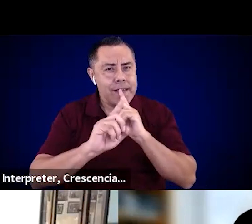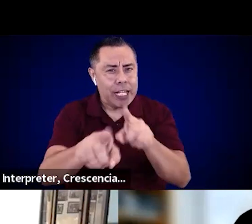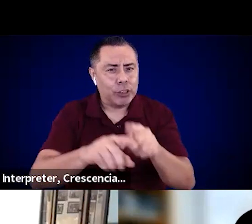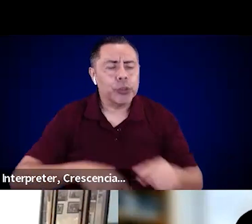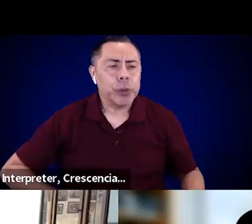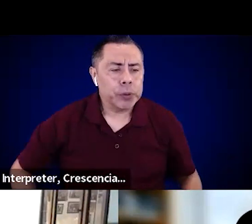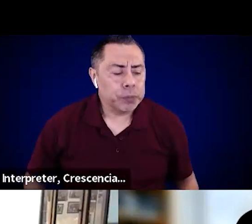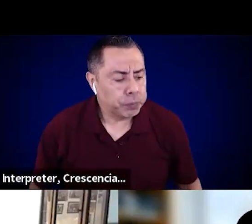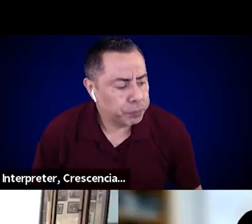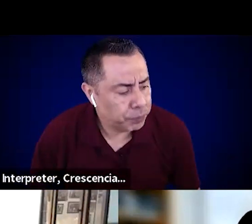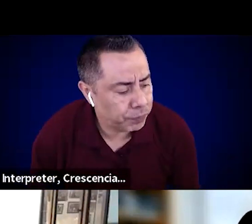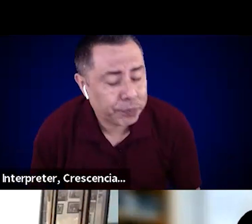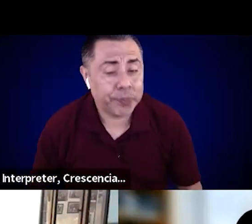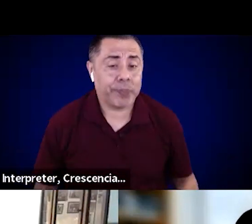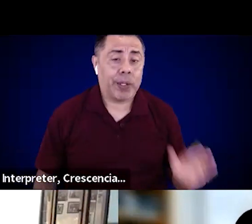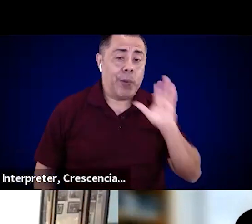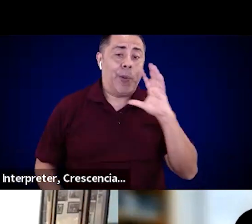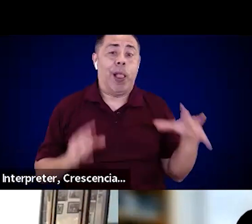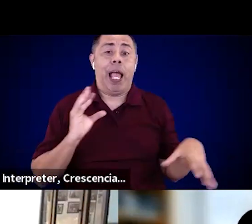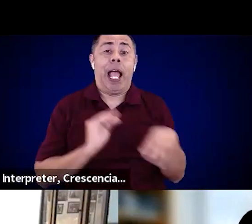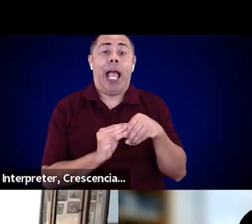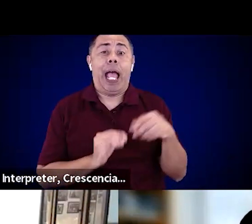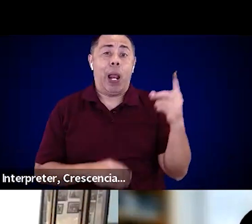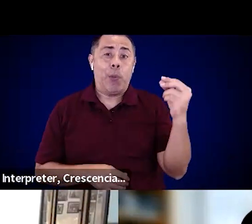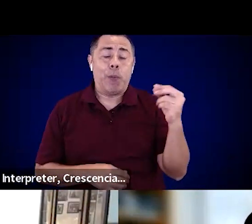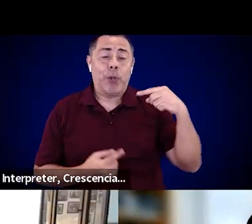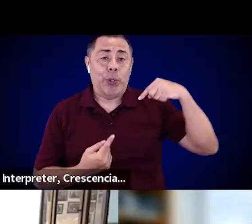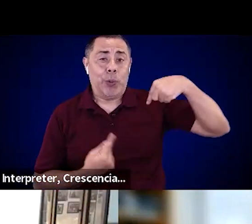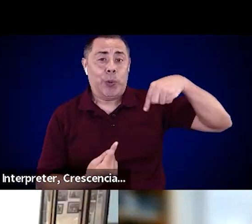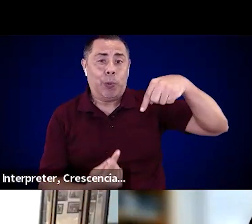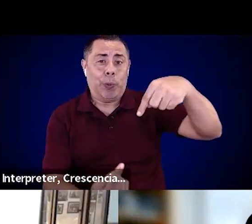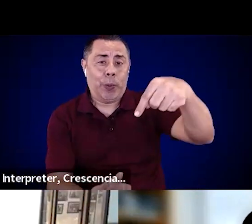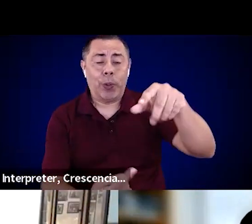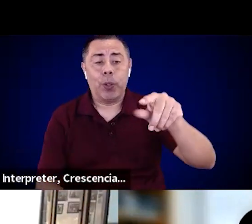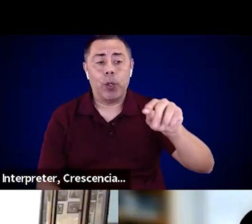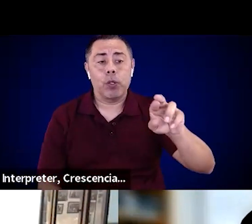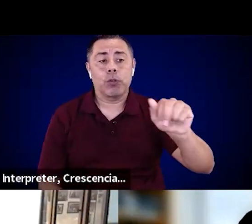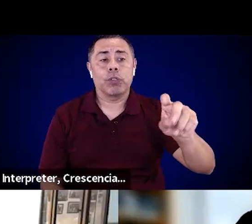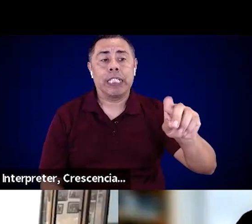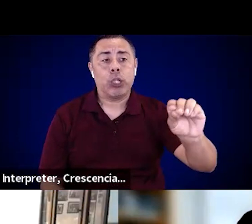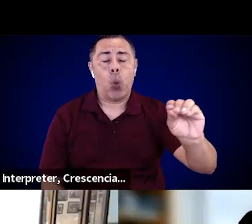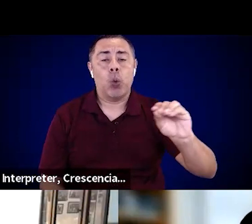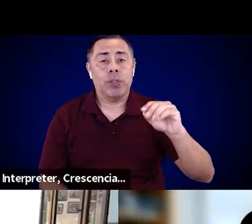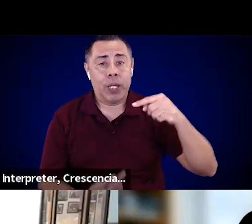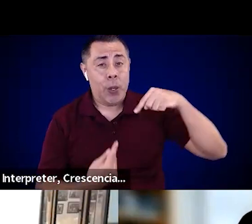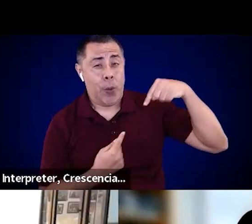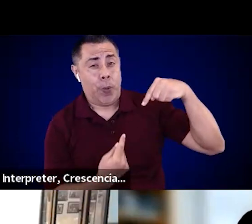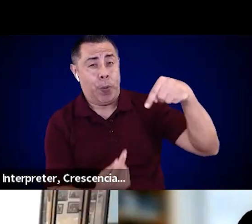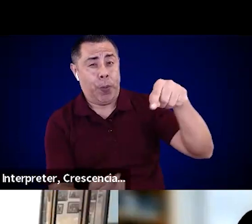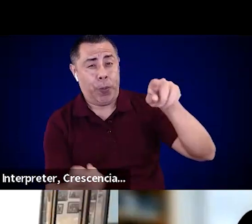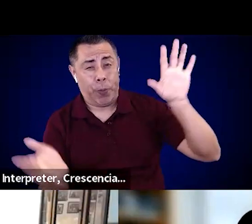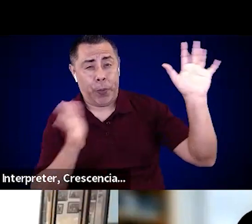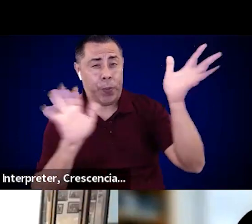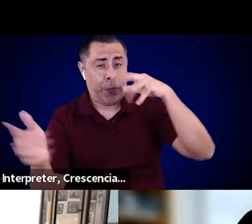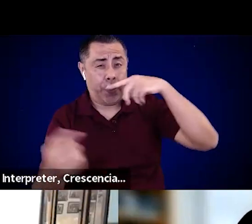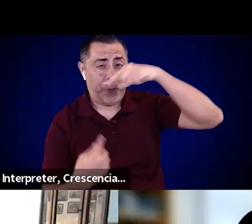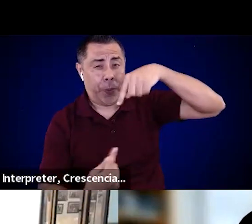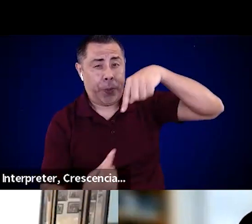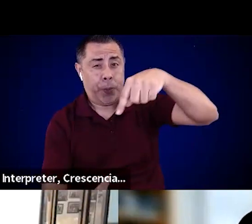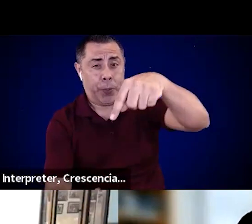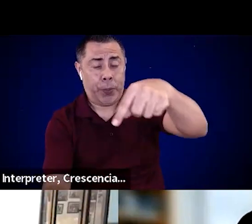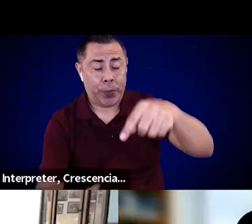tornadoes to that list as well, because we did have one in Montebello, so one of the few emergency managers in LA that can say they've responded to a tornado.